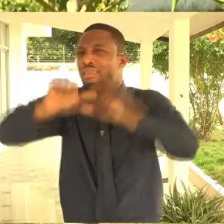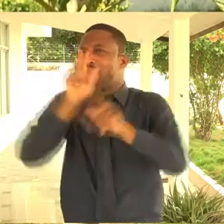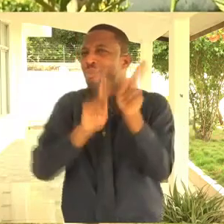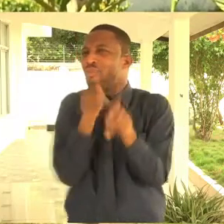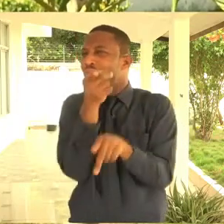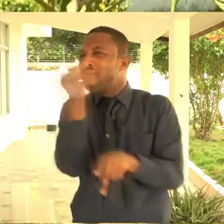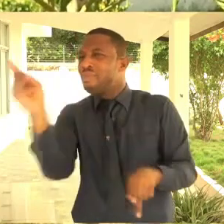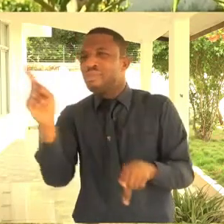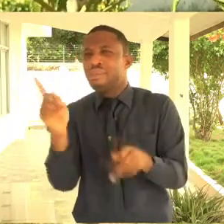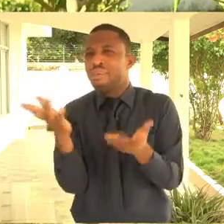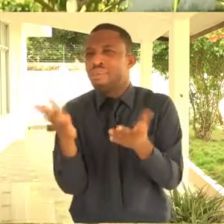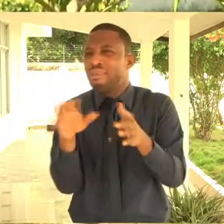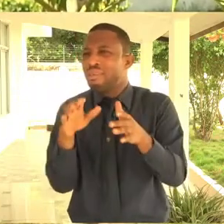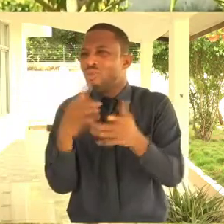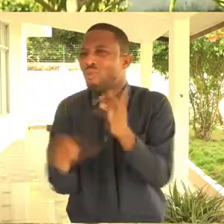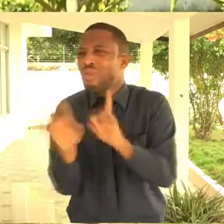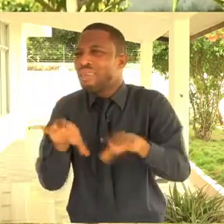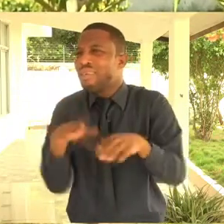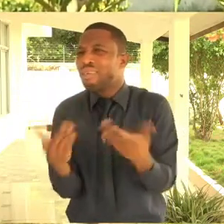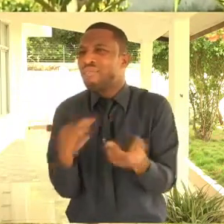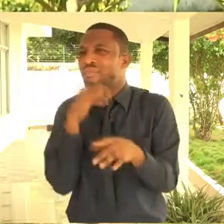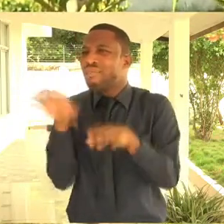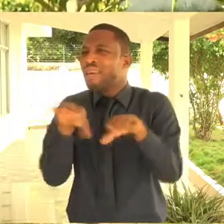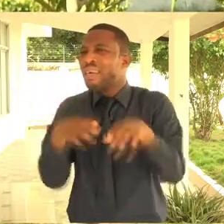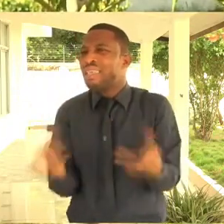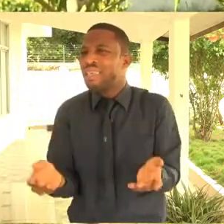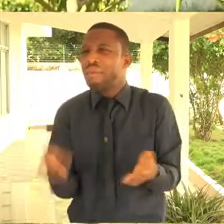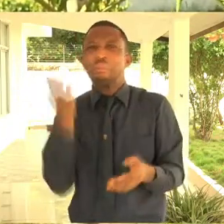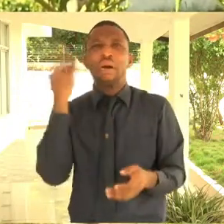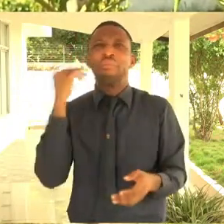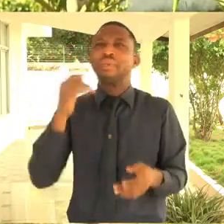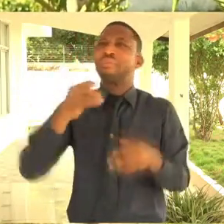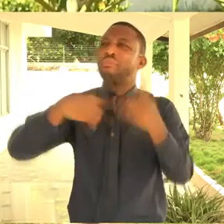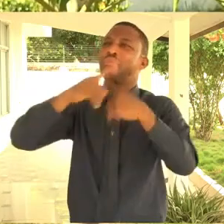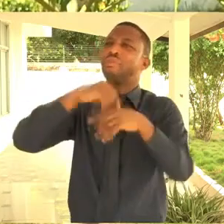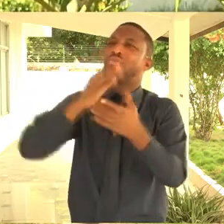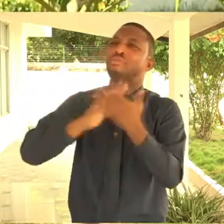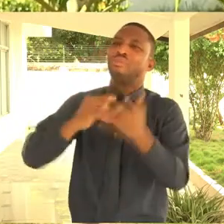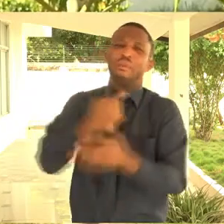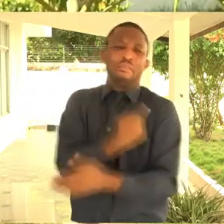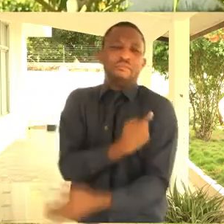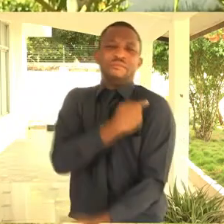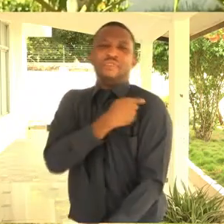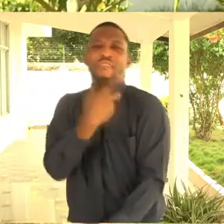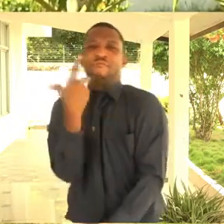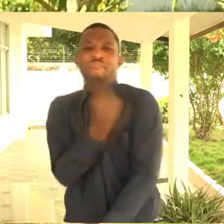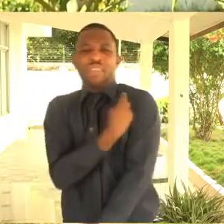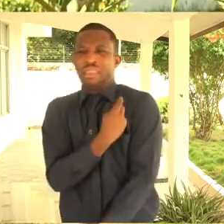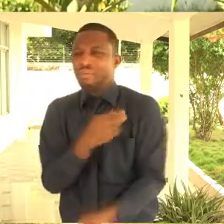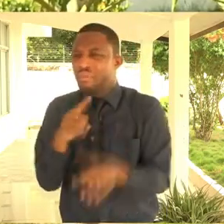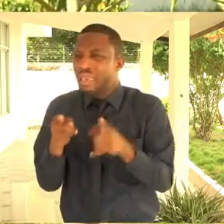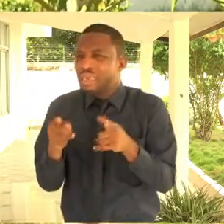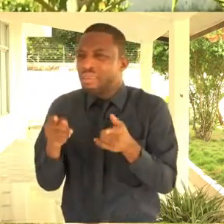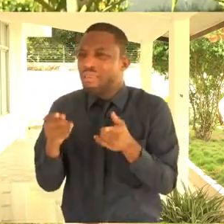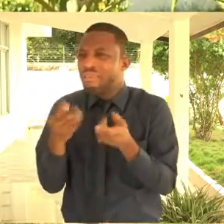from, the scientists, what are they doing? Because the last time I heard they were close to discovering a vaccine, what happened? They kept